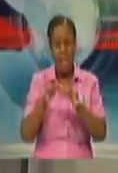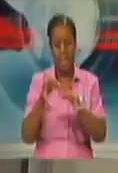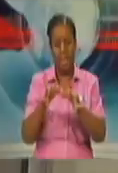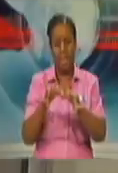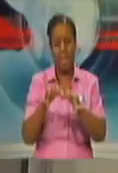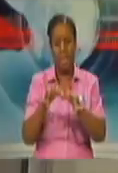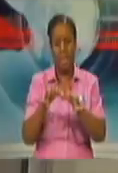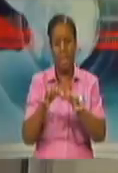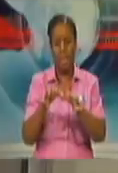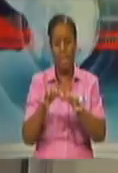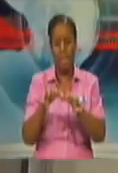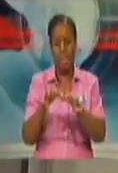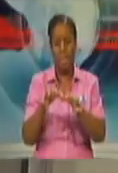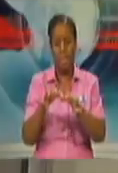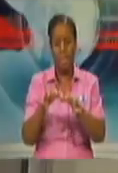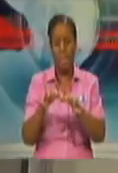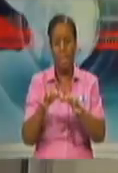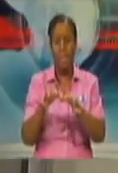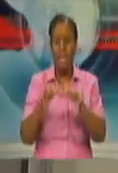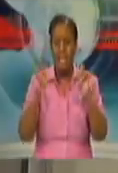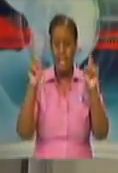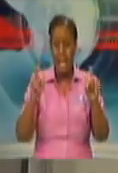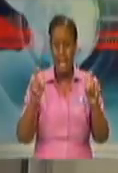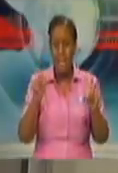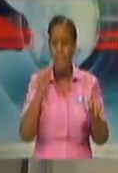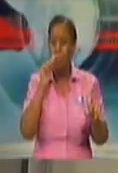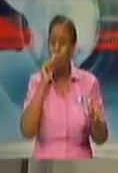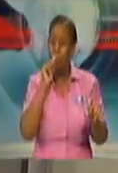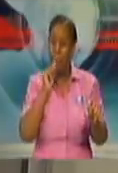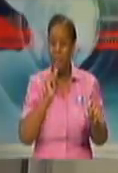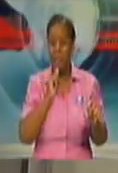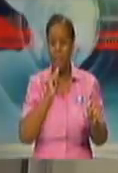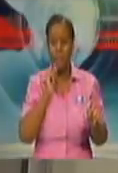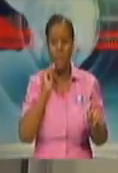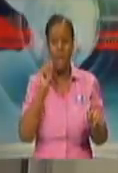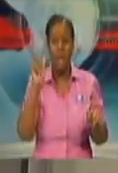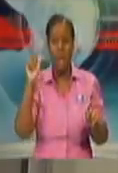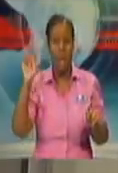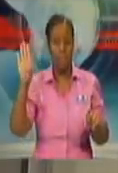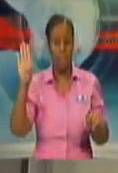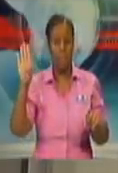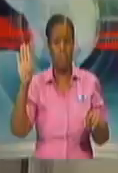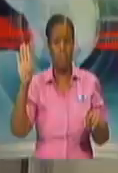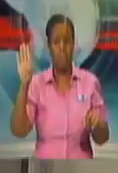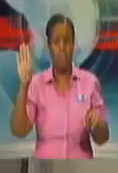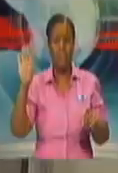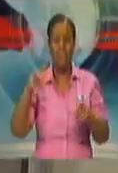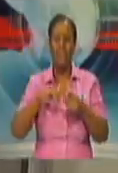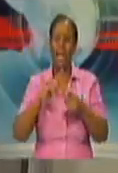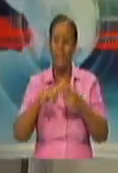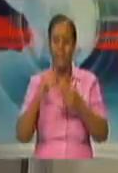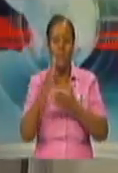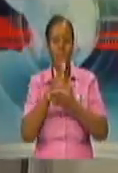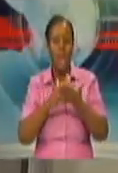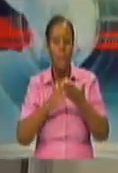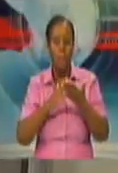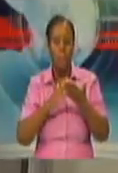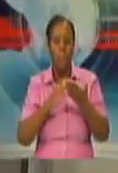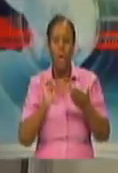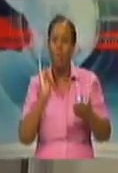private labs, we are going to run the risk of having people receiving false negatives.